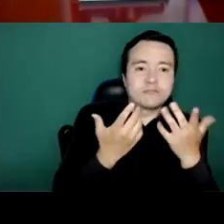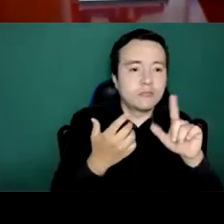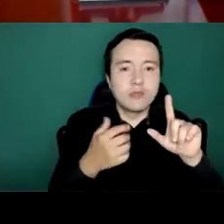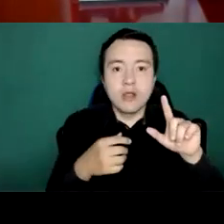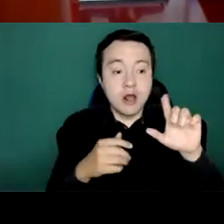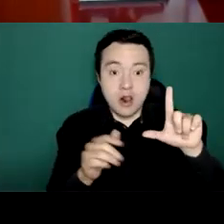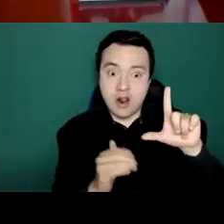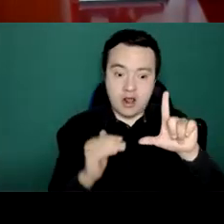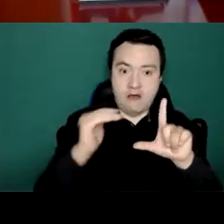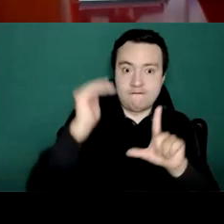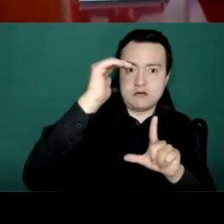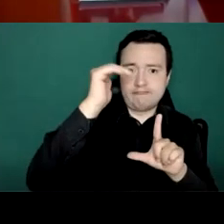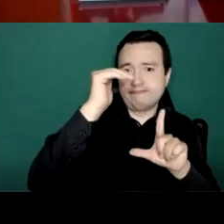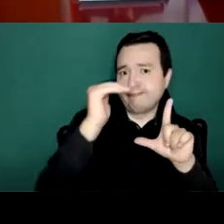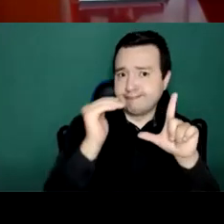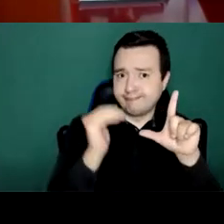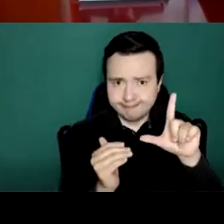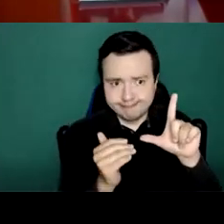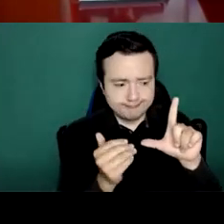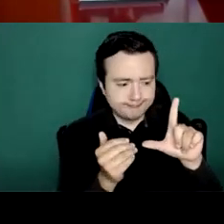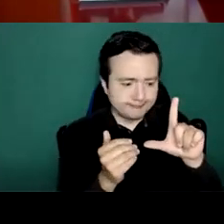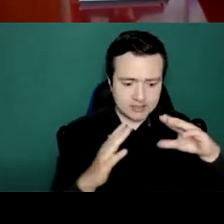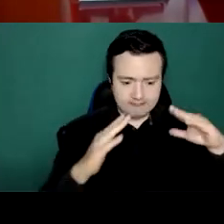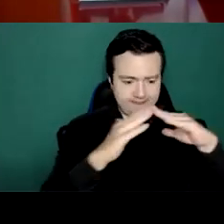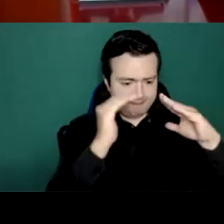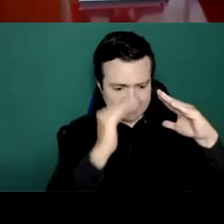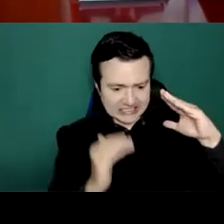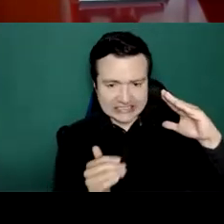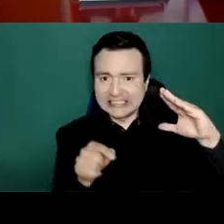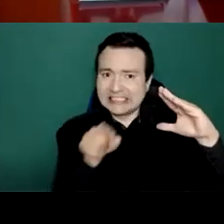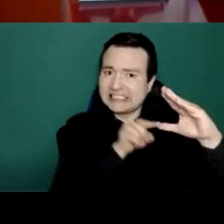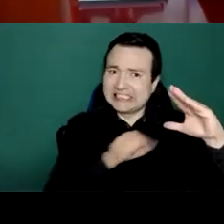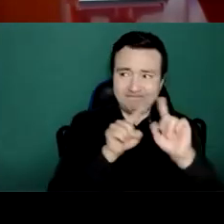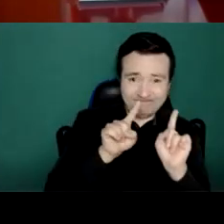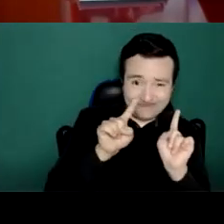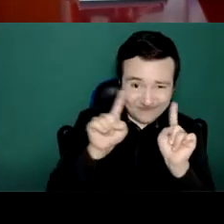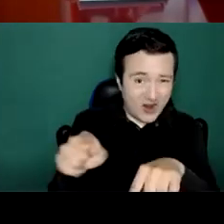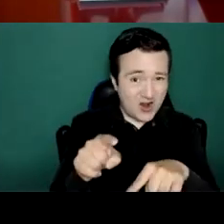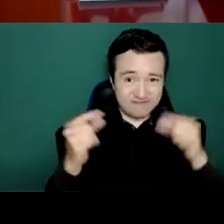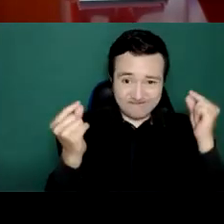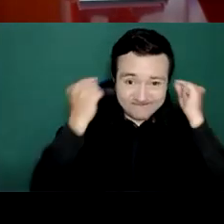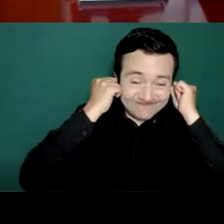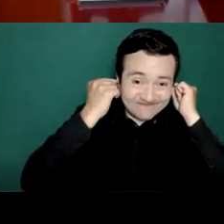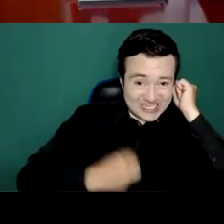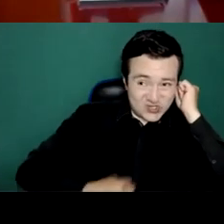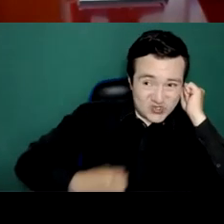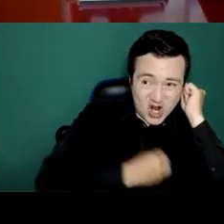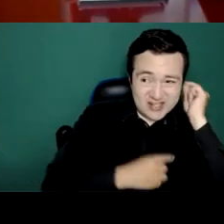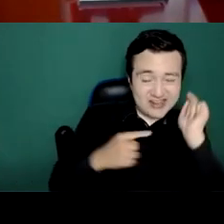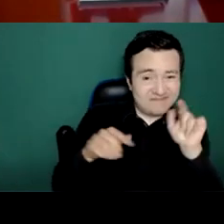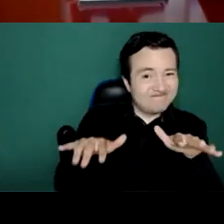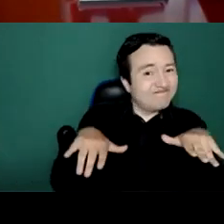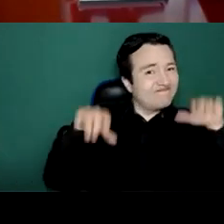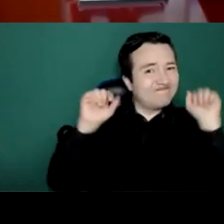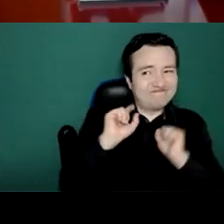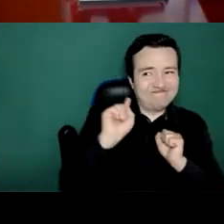focus on the pyramid. That gives you the strategies. And on the left and right will give you the particular tactics you